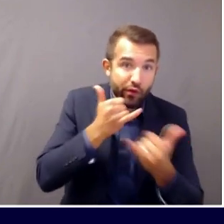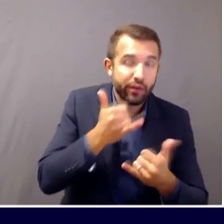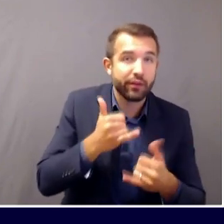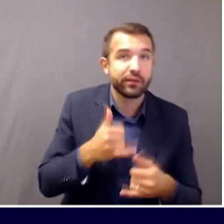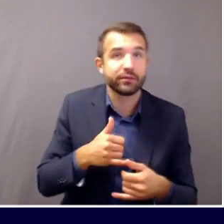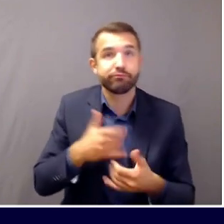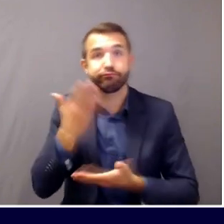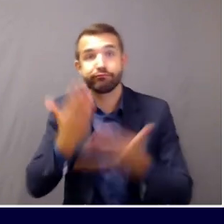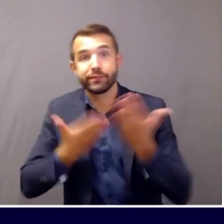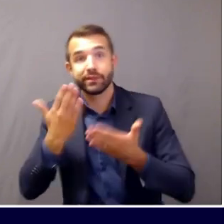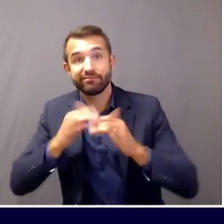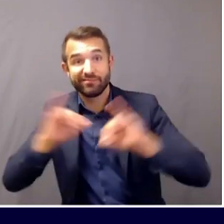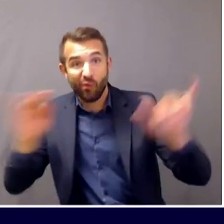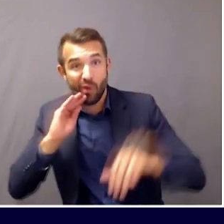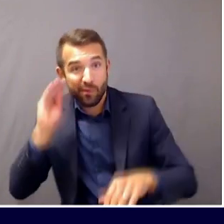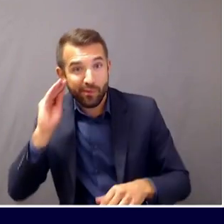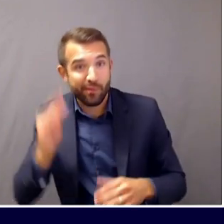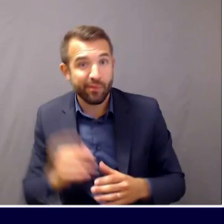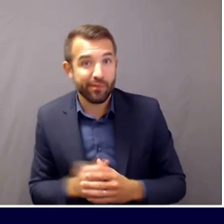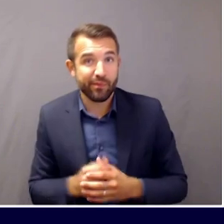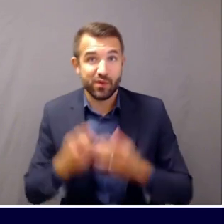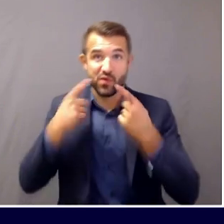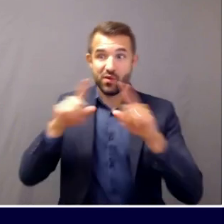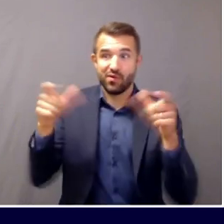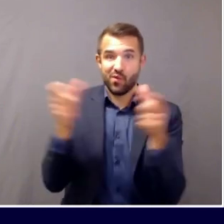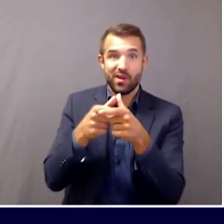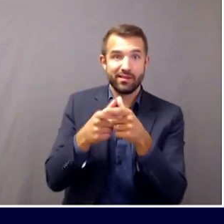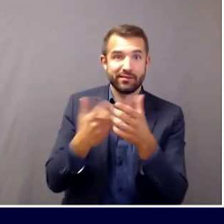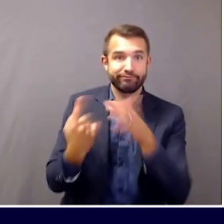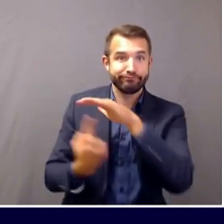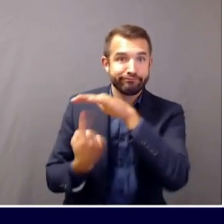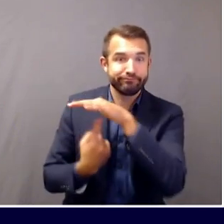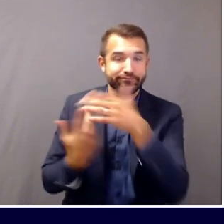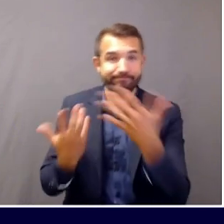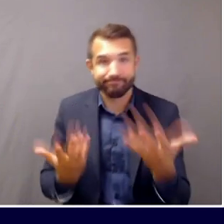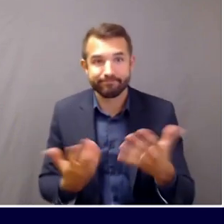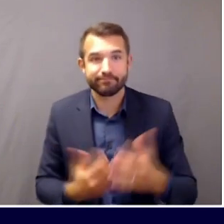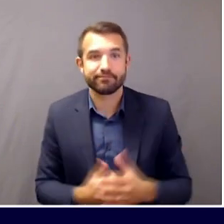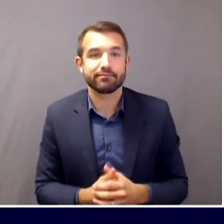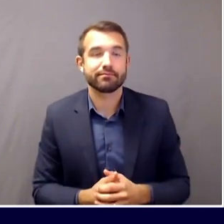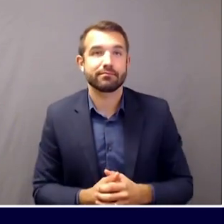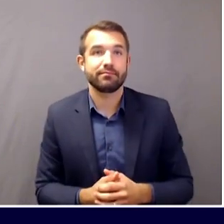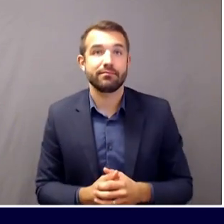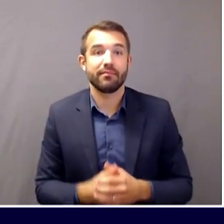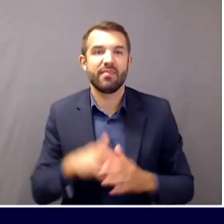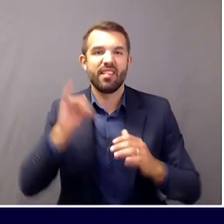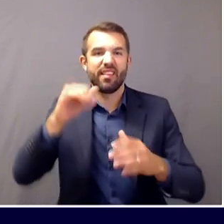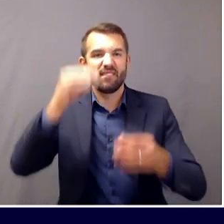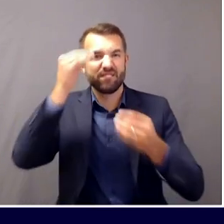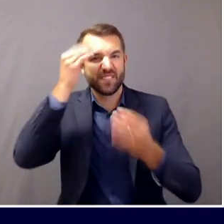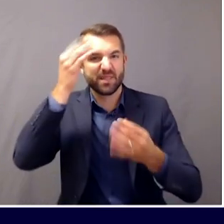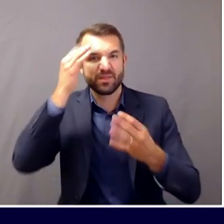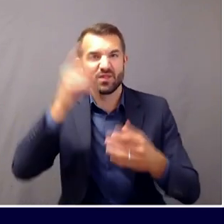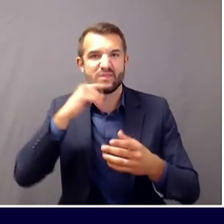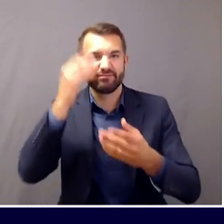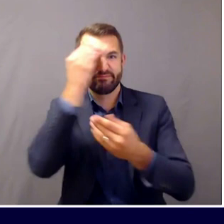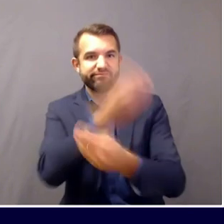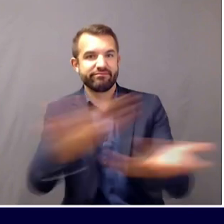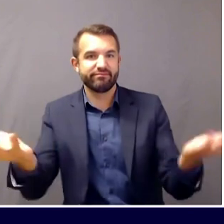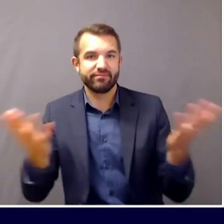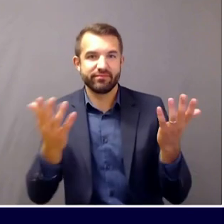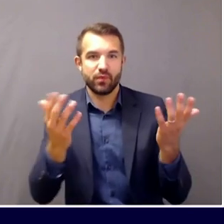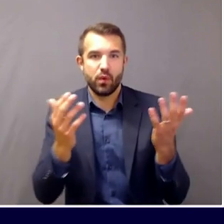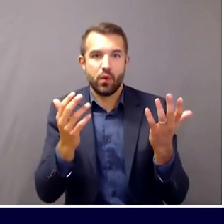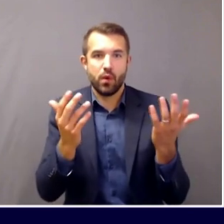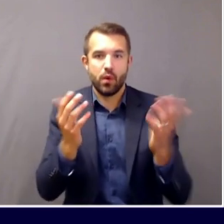during their period of quarantine. That information can be communicated without necessarily revealing the identity